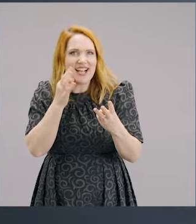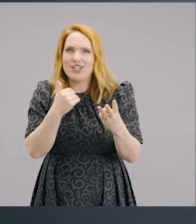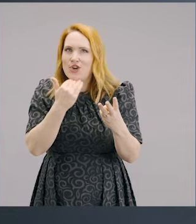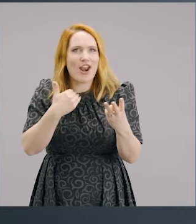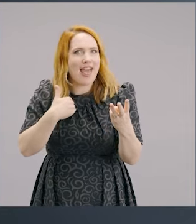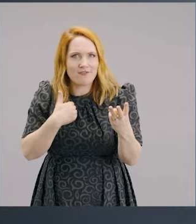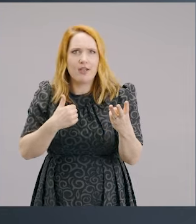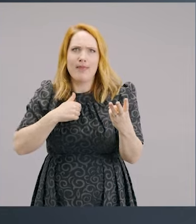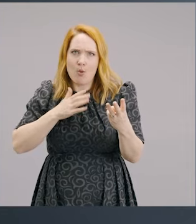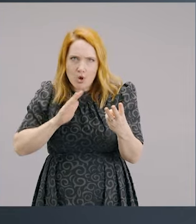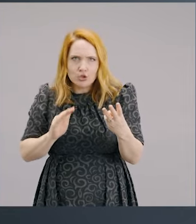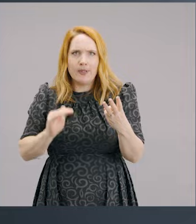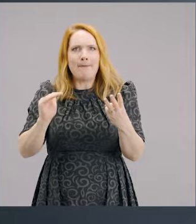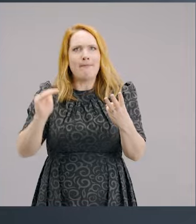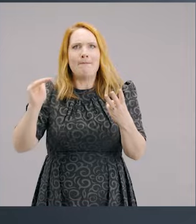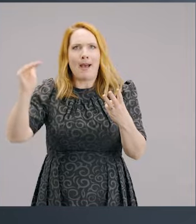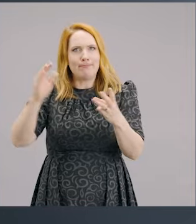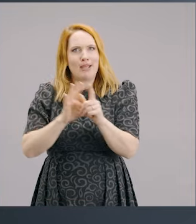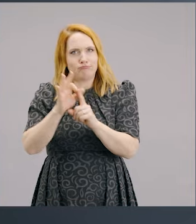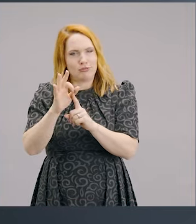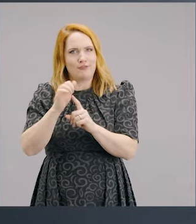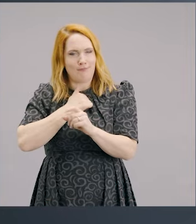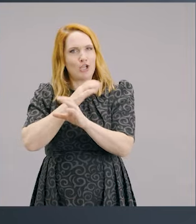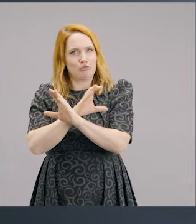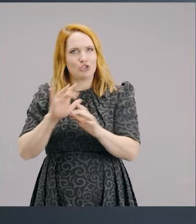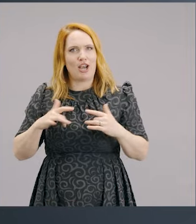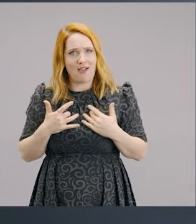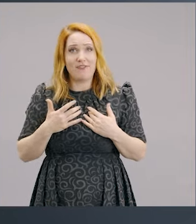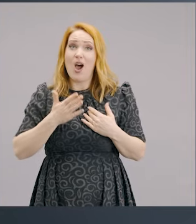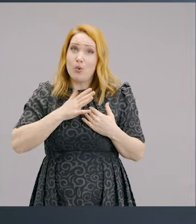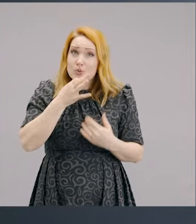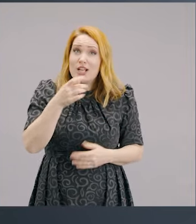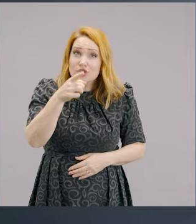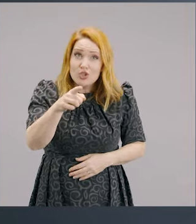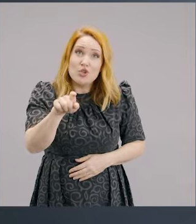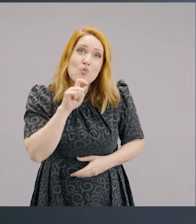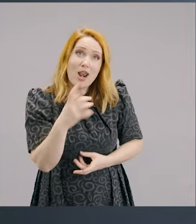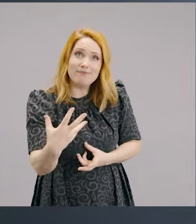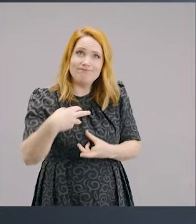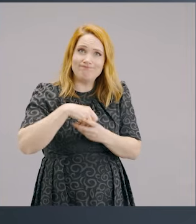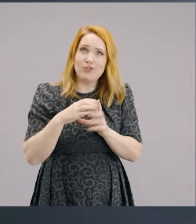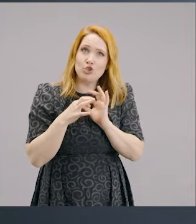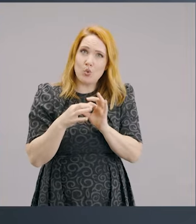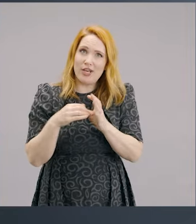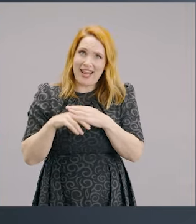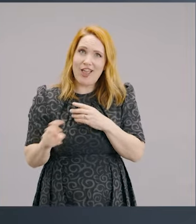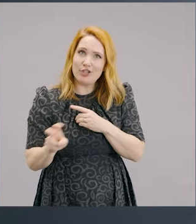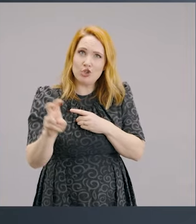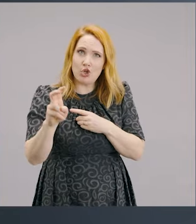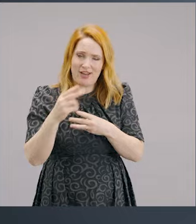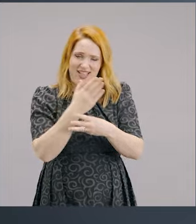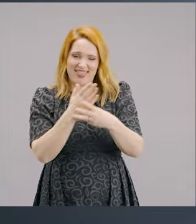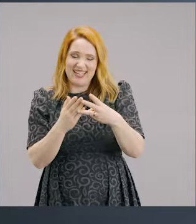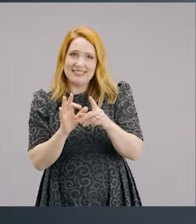to hear about fasting because I certainly don't fast enough. I want to go up clicks. And I'm asking you, would you join me in that